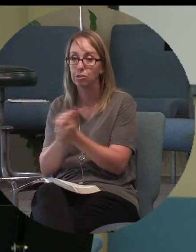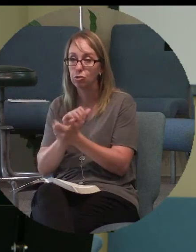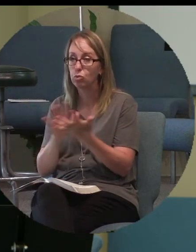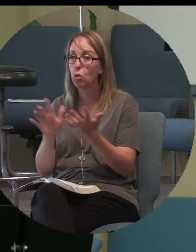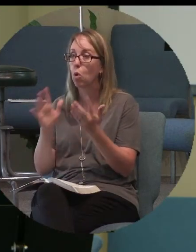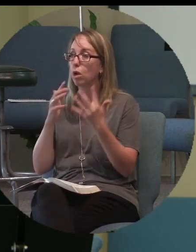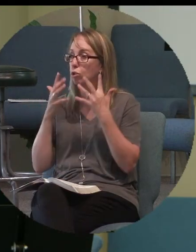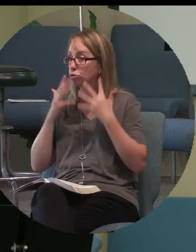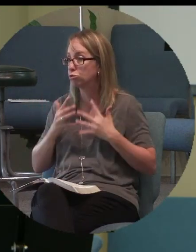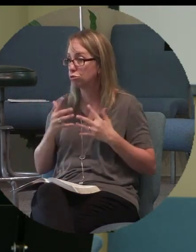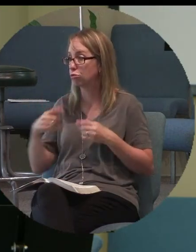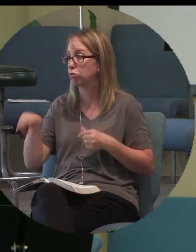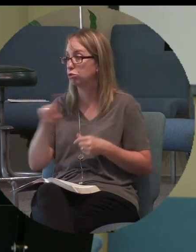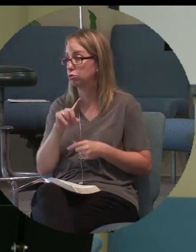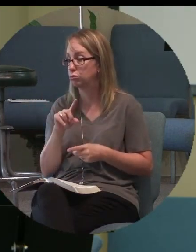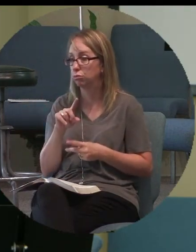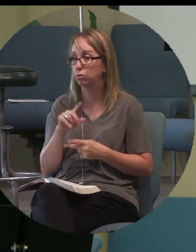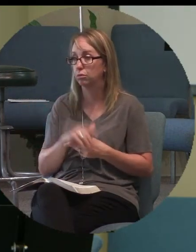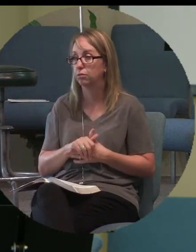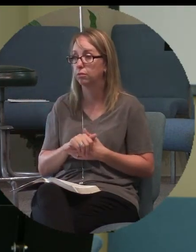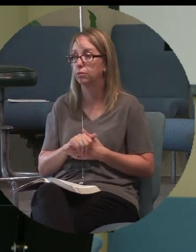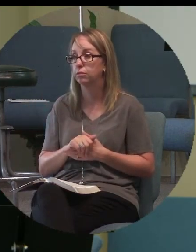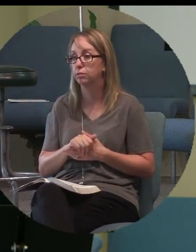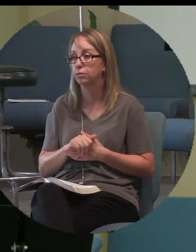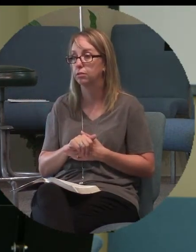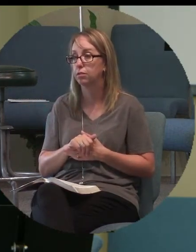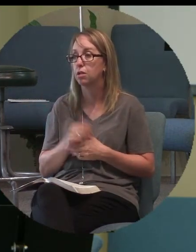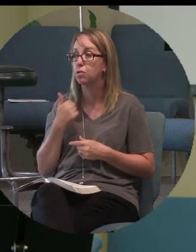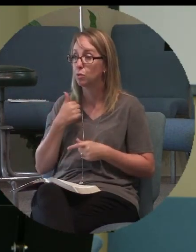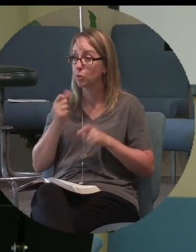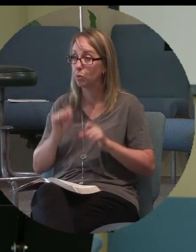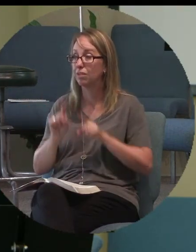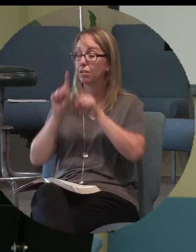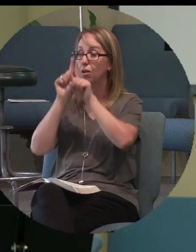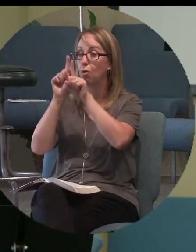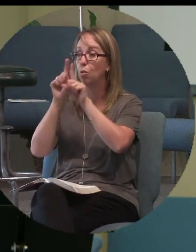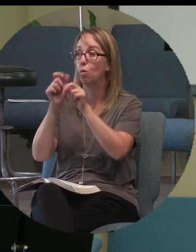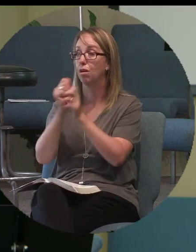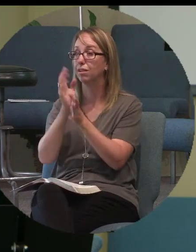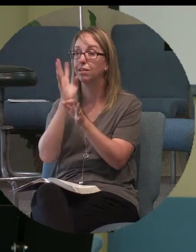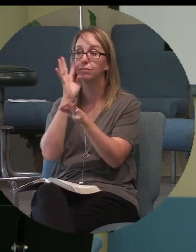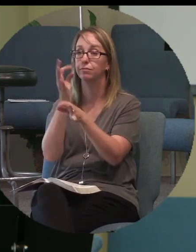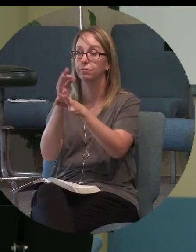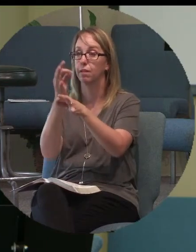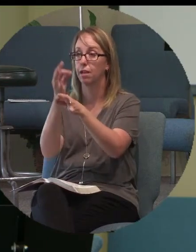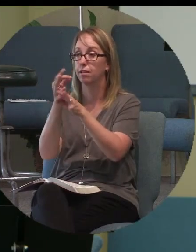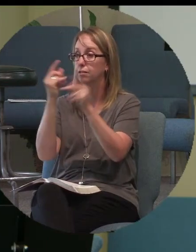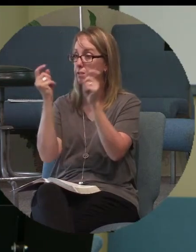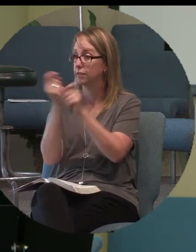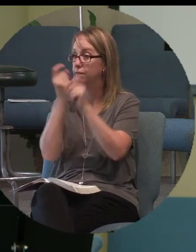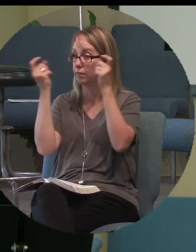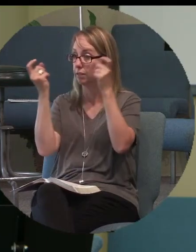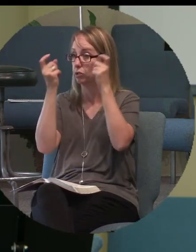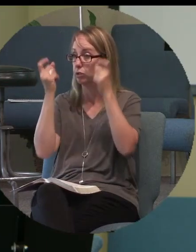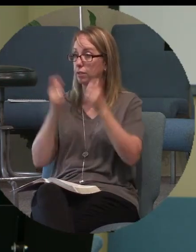discourage you so that we can walk in faith and victory